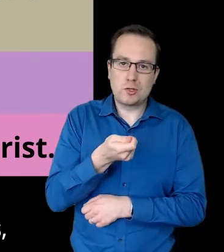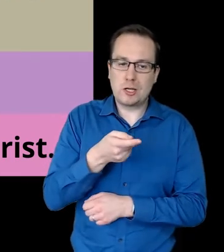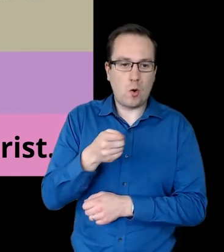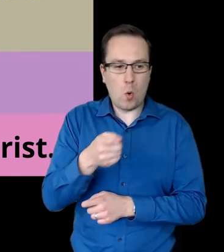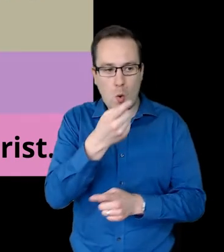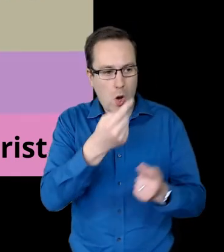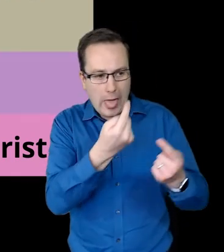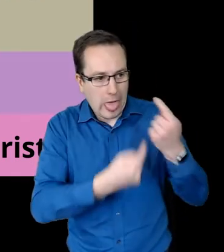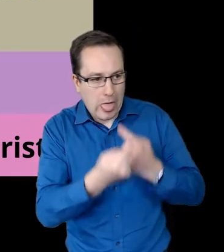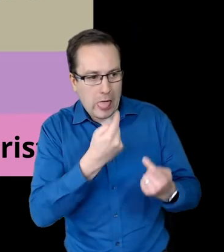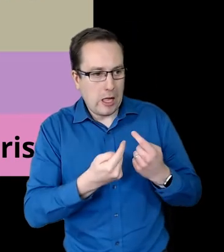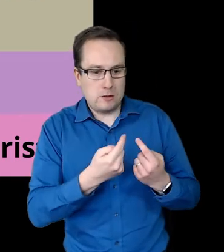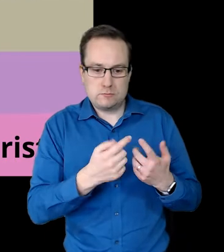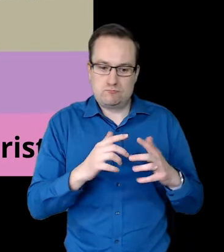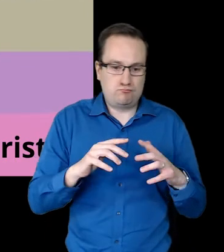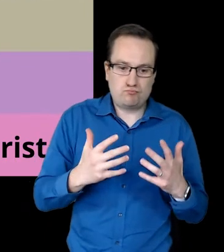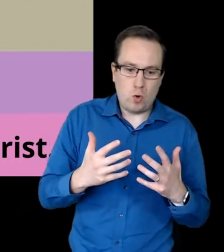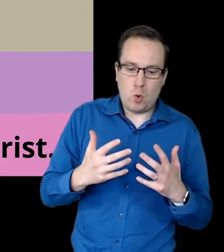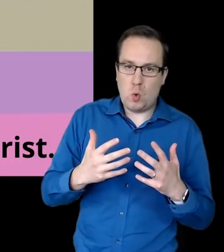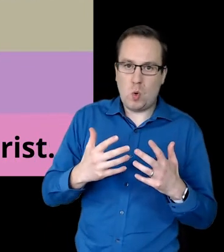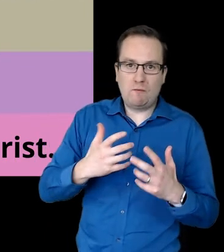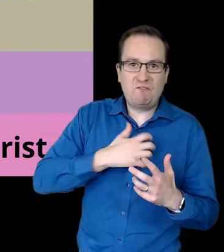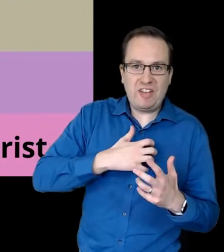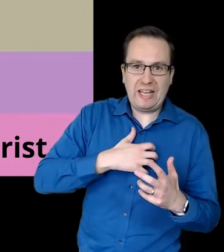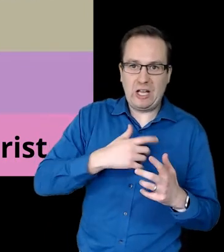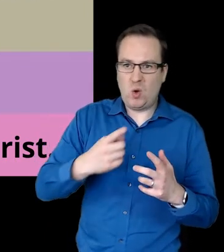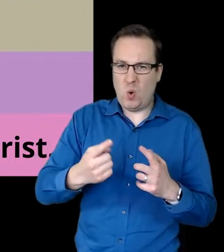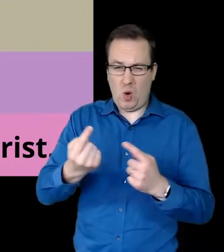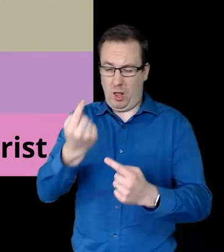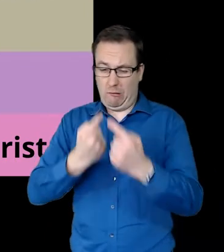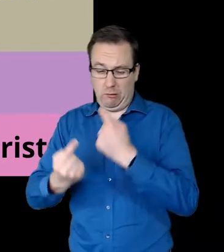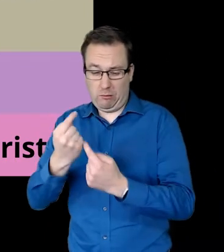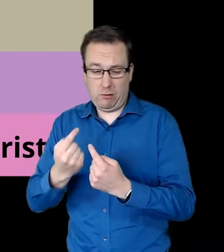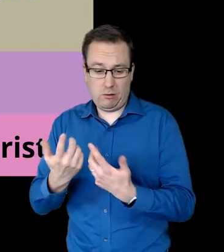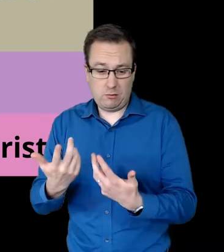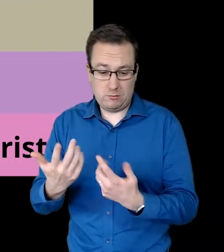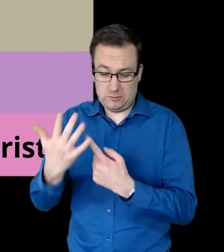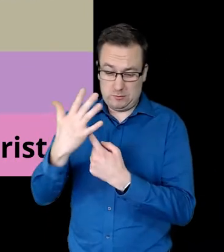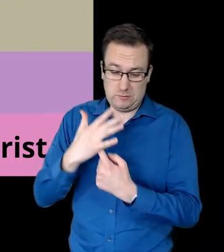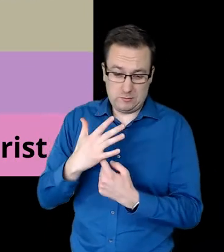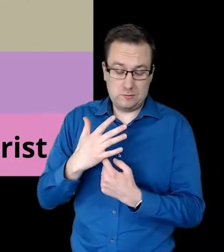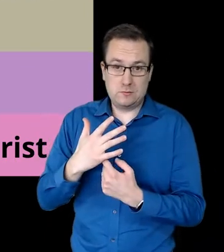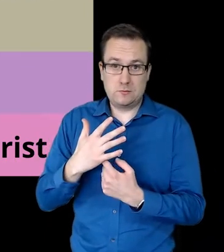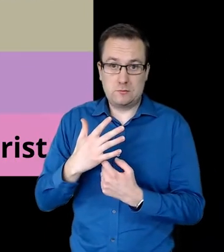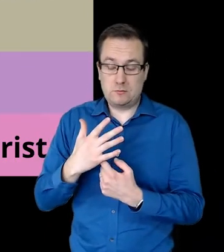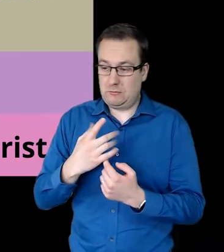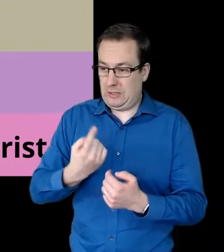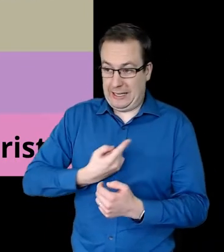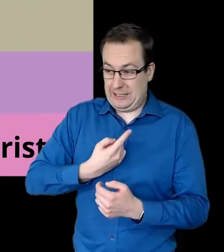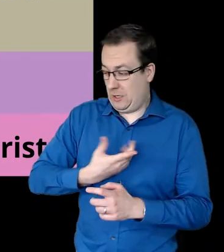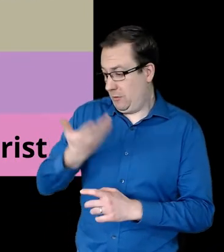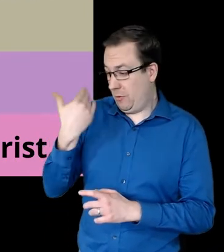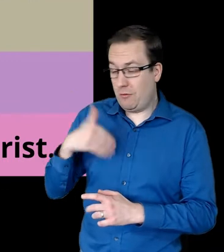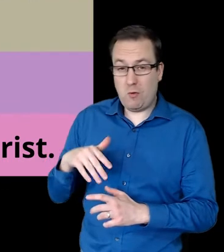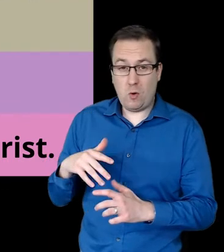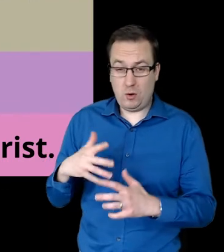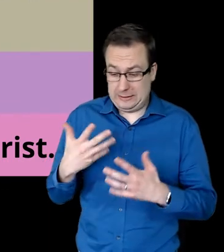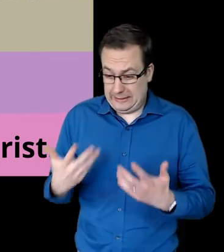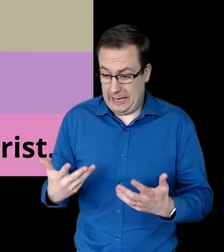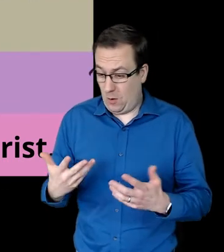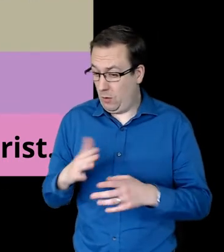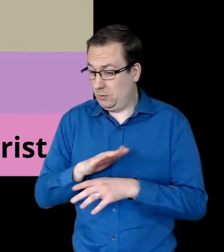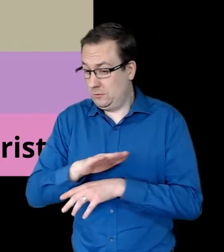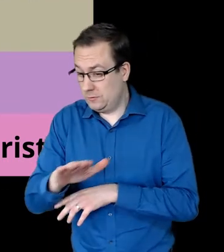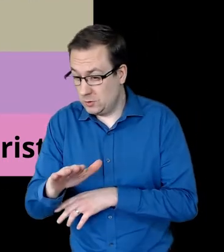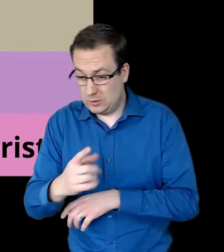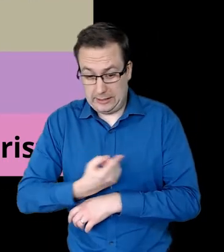haters, neither fear nor phobics, neither who we have been, who we are, or who